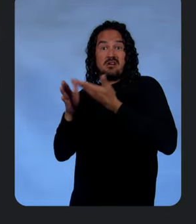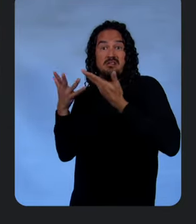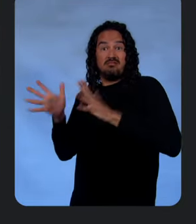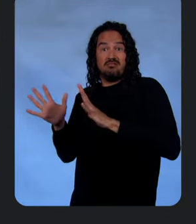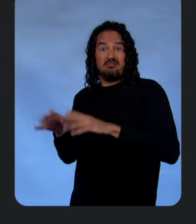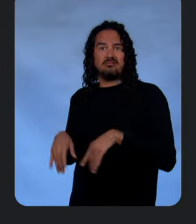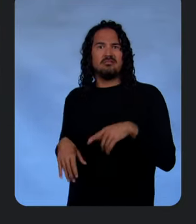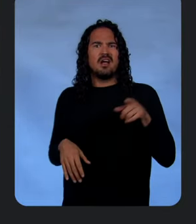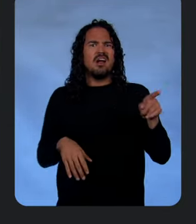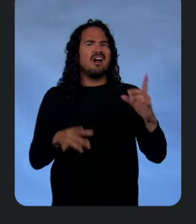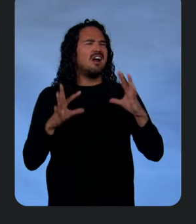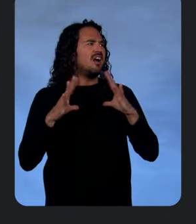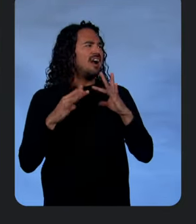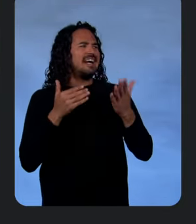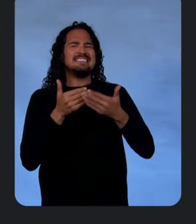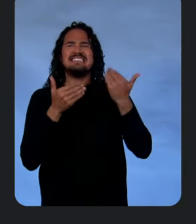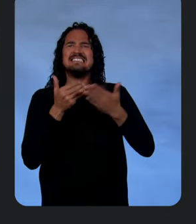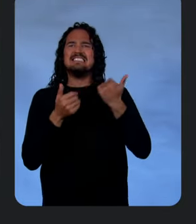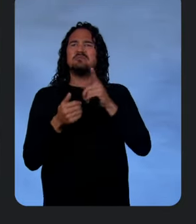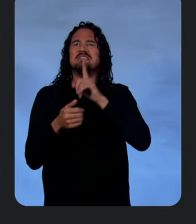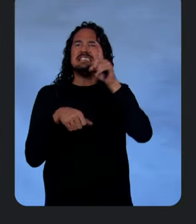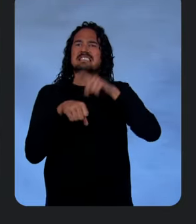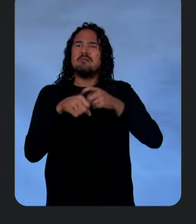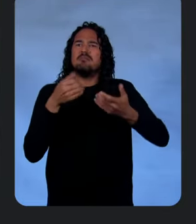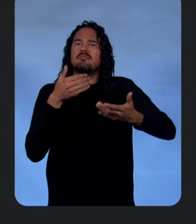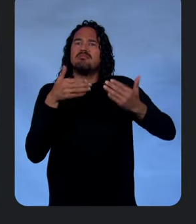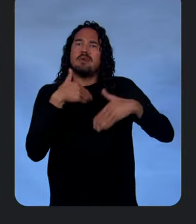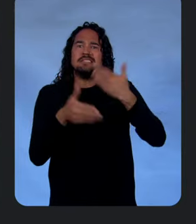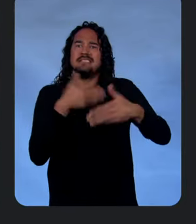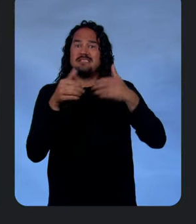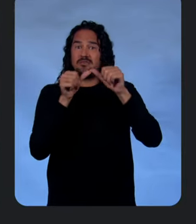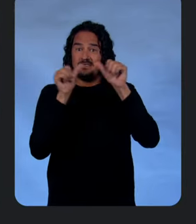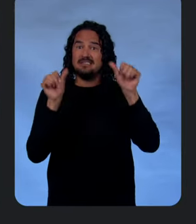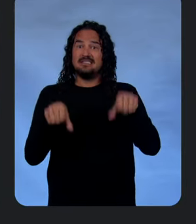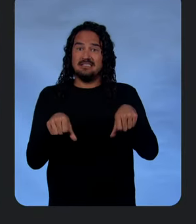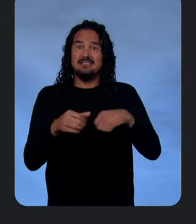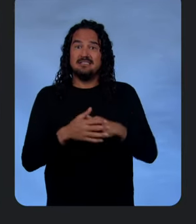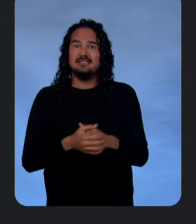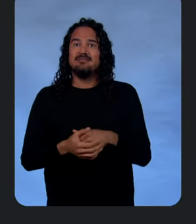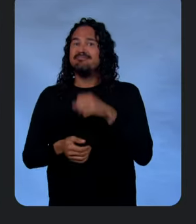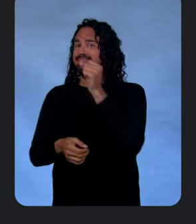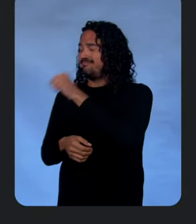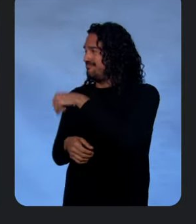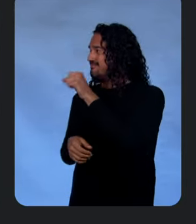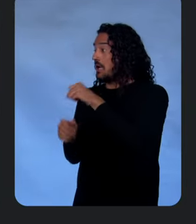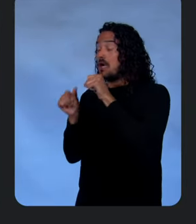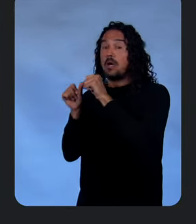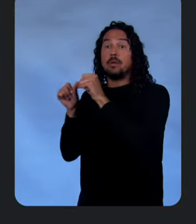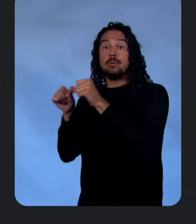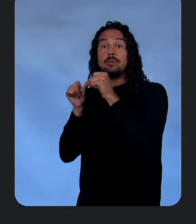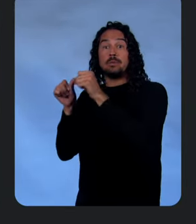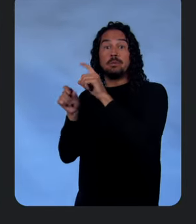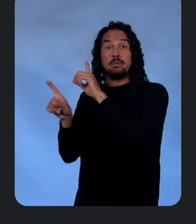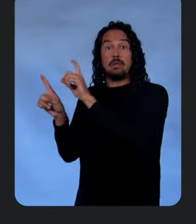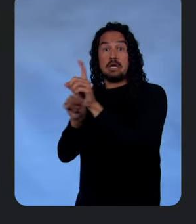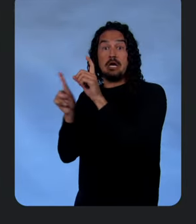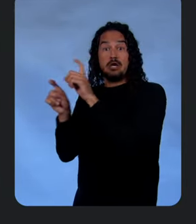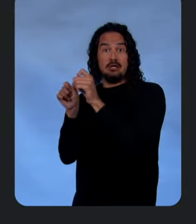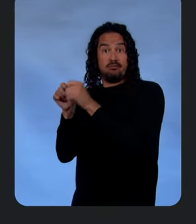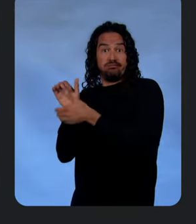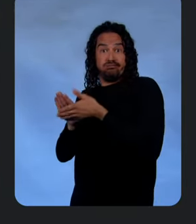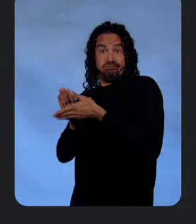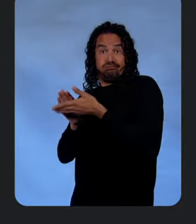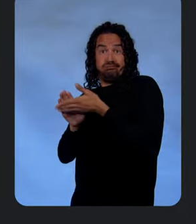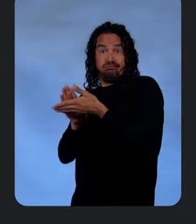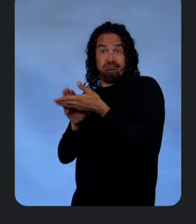processing engine. Yeah. All right. And now we're running continuously, right? Super cool. Yeah. And the last thing that we want to do just to make sure, right,